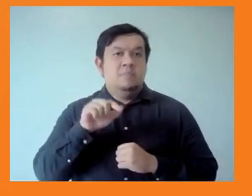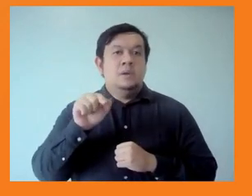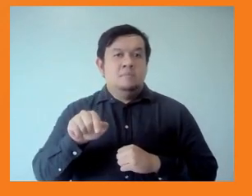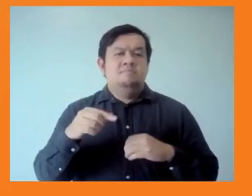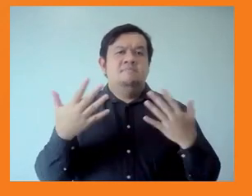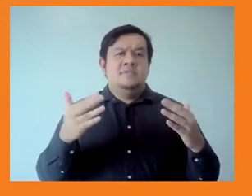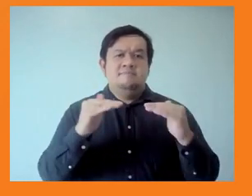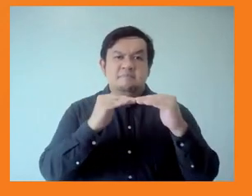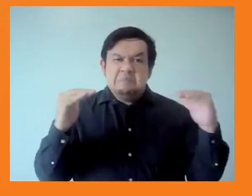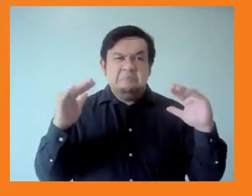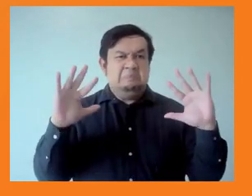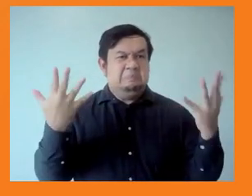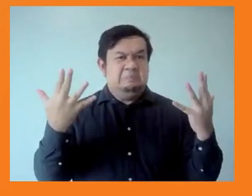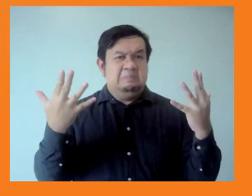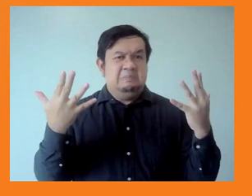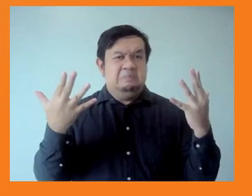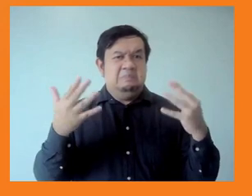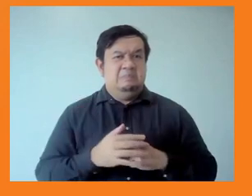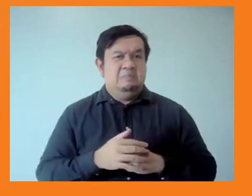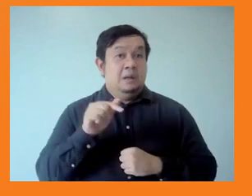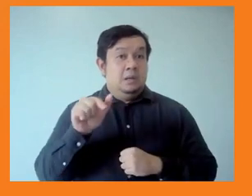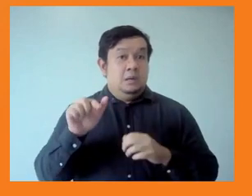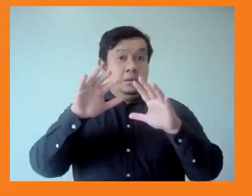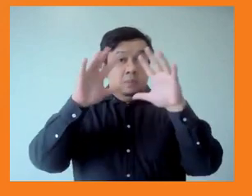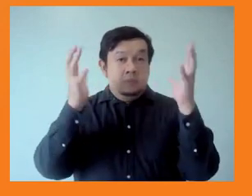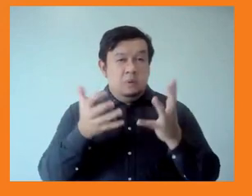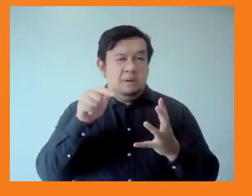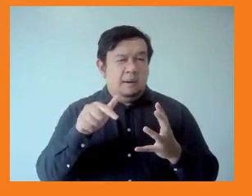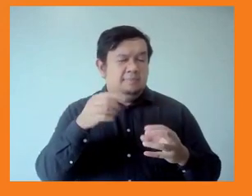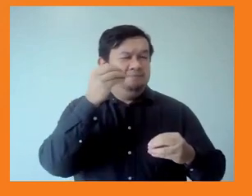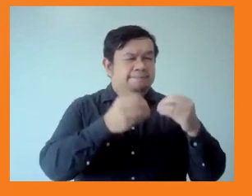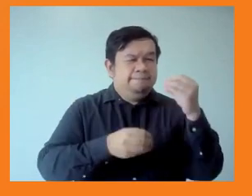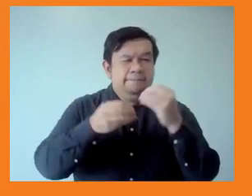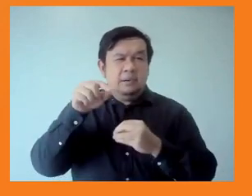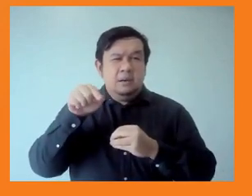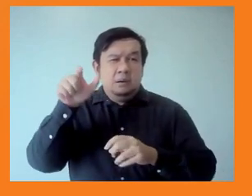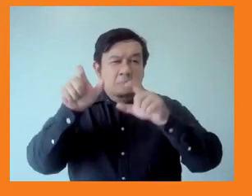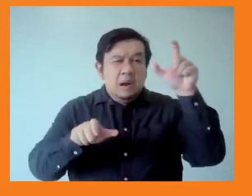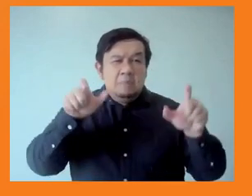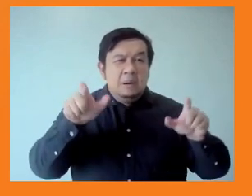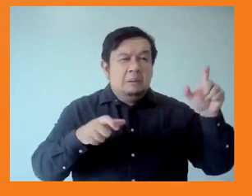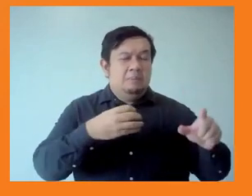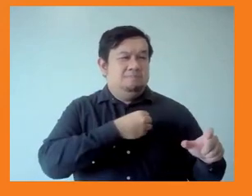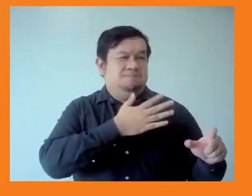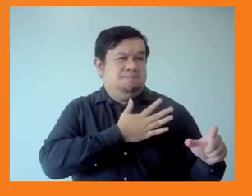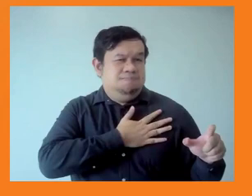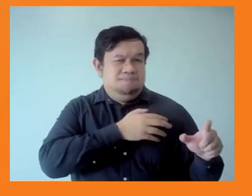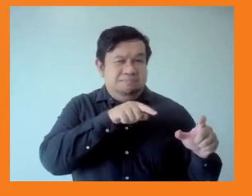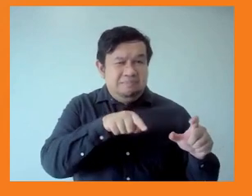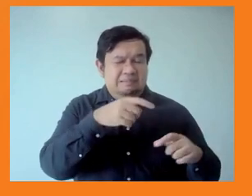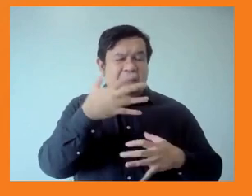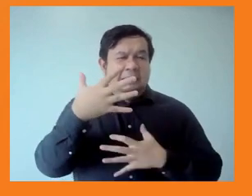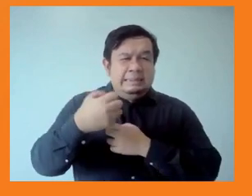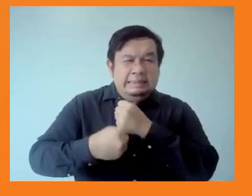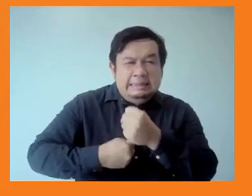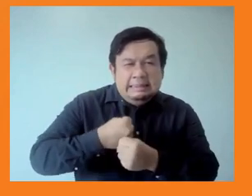People are hurting with the most vulnerable suffering the most. And yet we are gridlocked in colossal global dysfunction. The